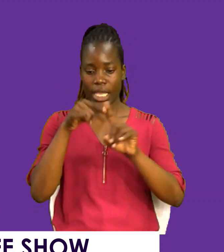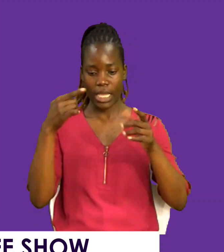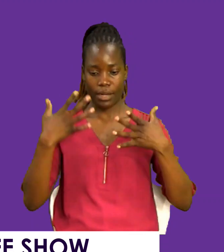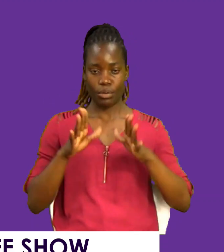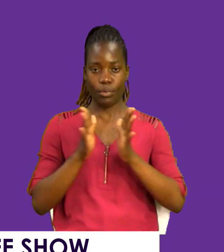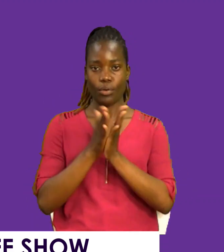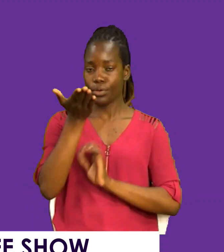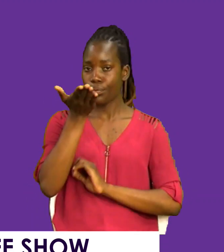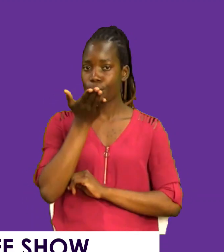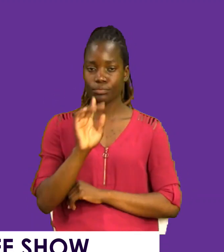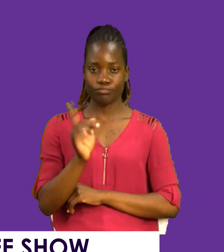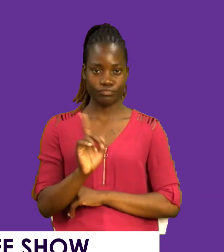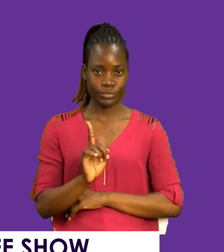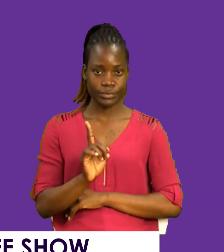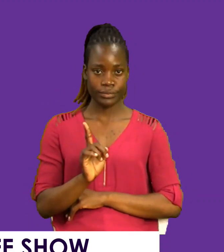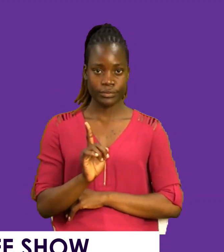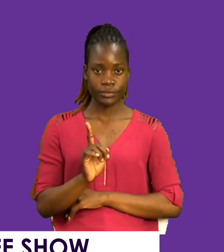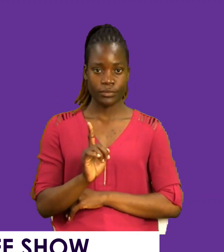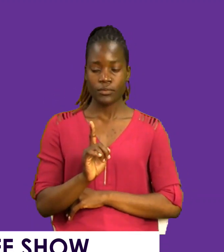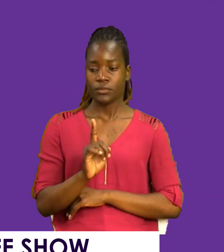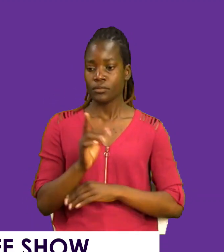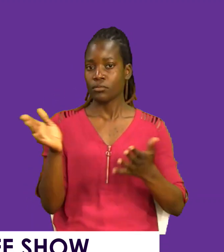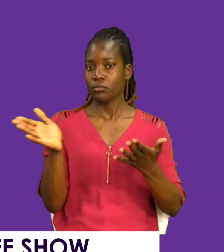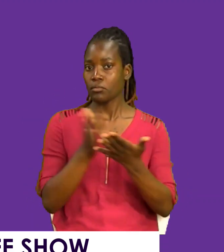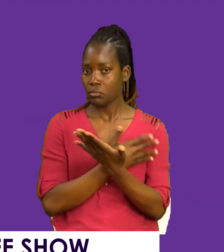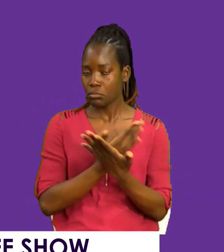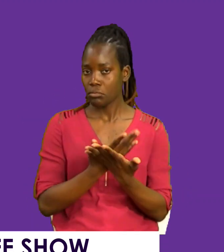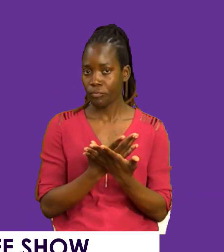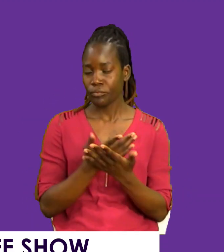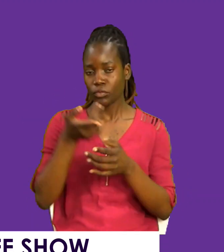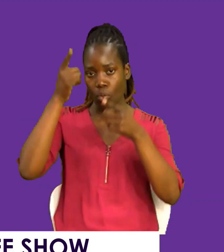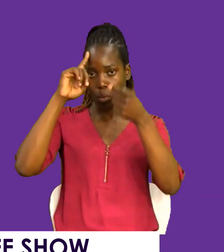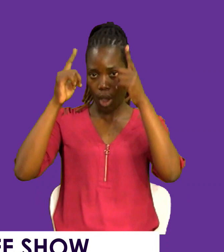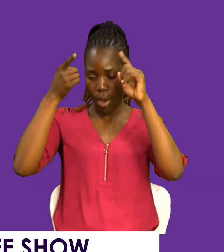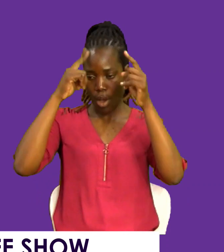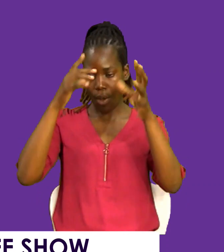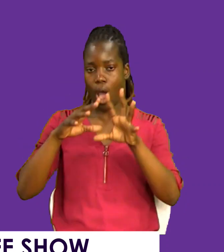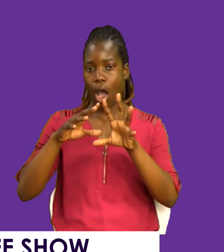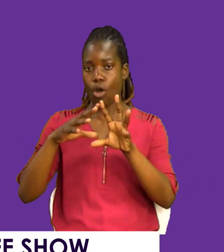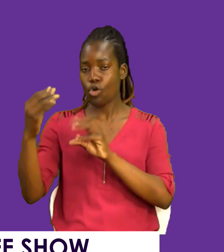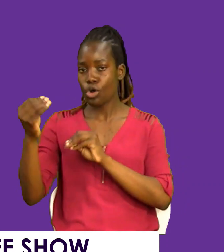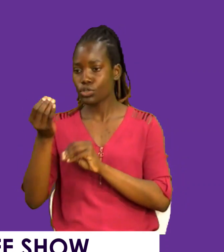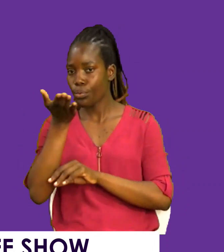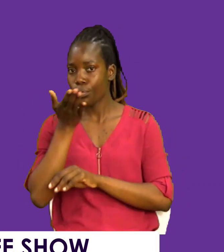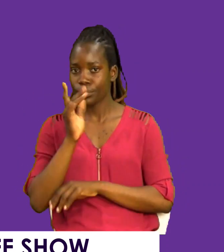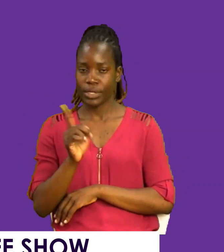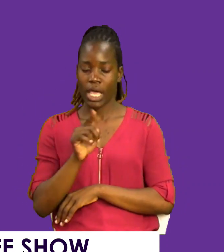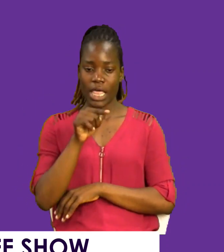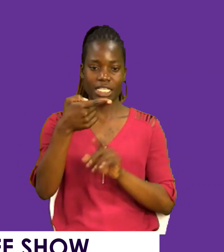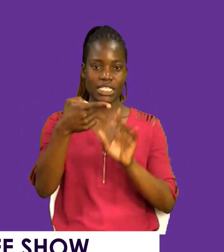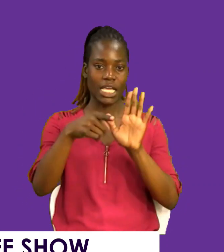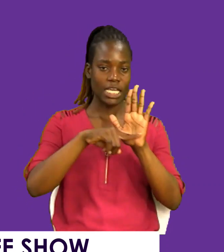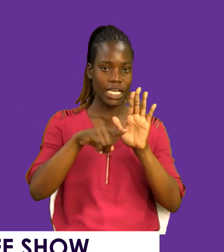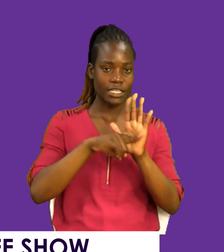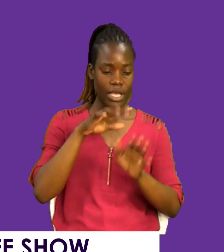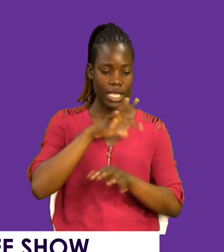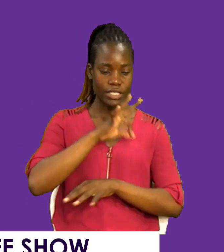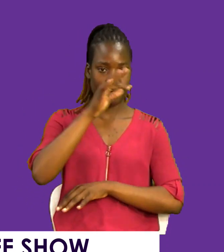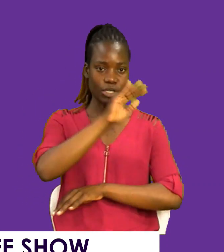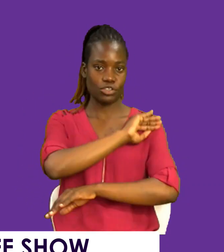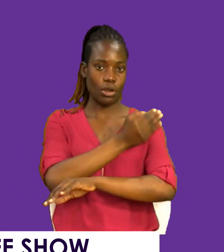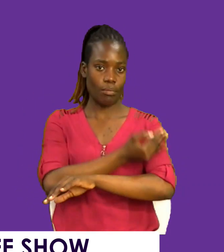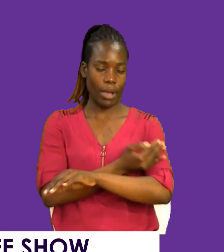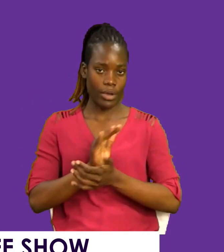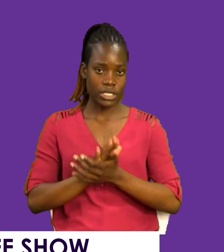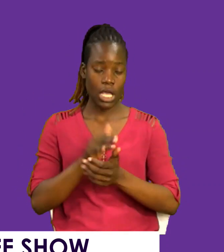witchcraft. No. You know, do away with superstitions. Don't move to witch doctors. These are negativities. Spiritual powers